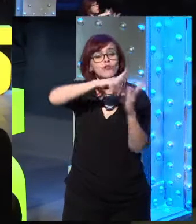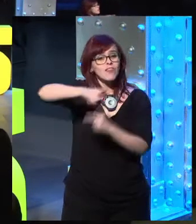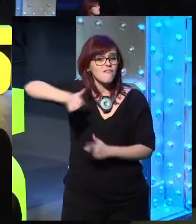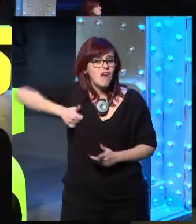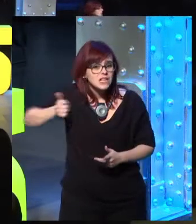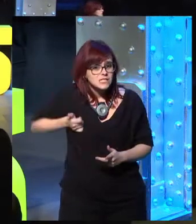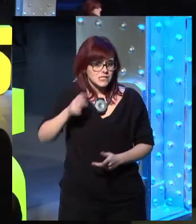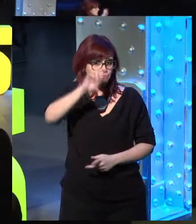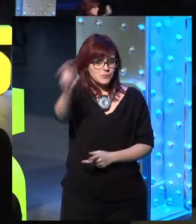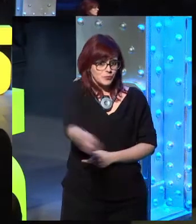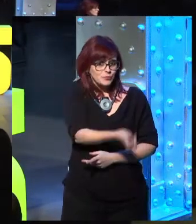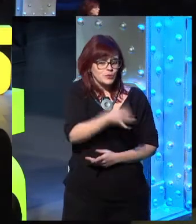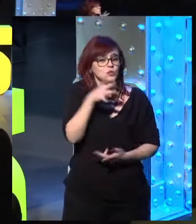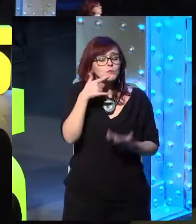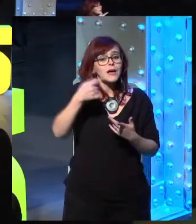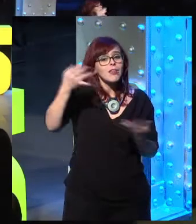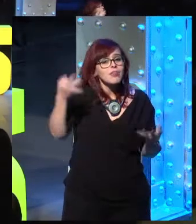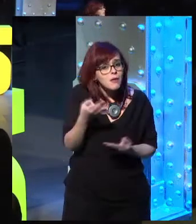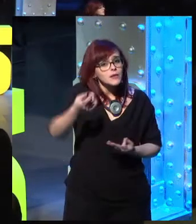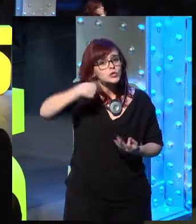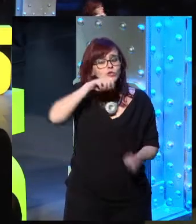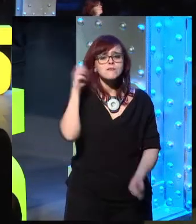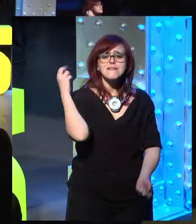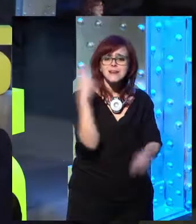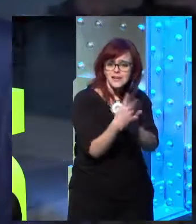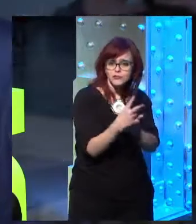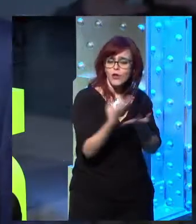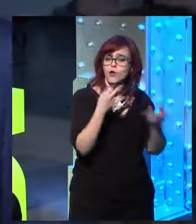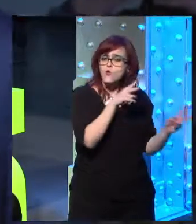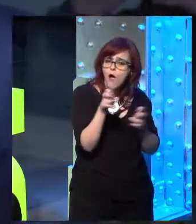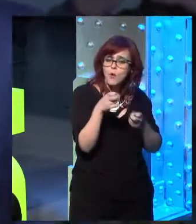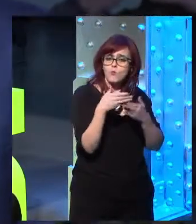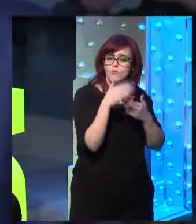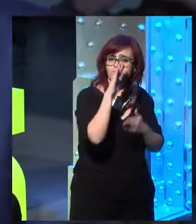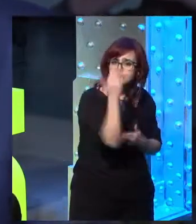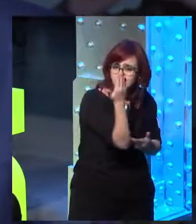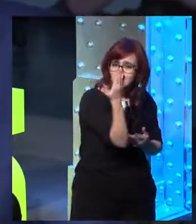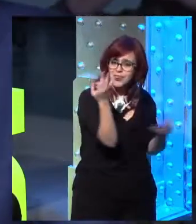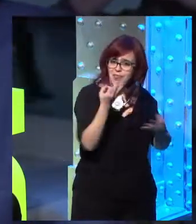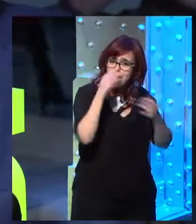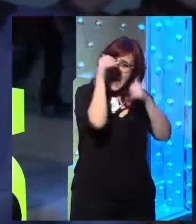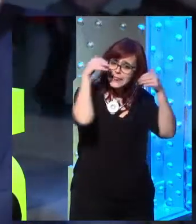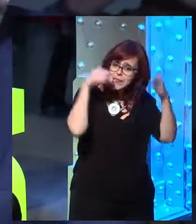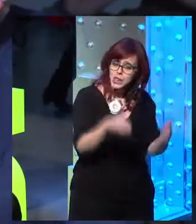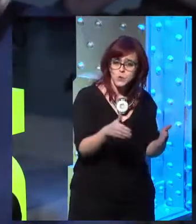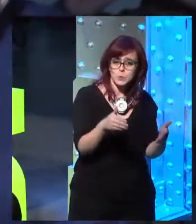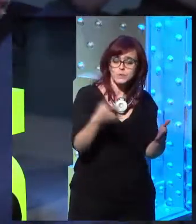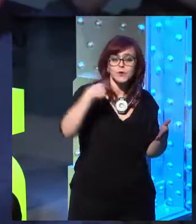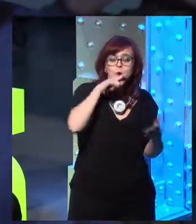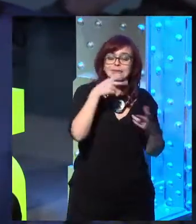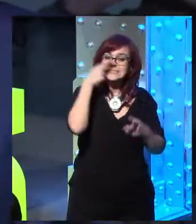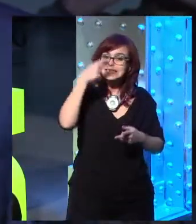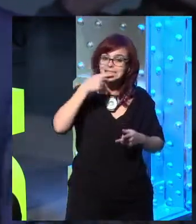at risk among all fake news, social networks, etc. So, we are speaking about new challenges and radical challenges that are